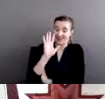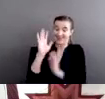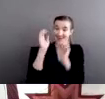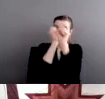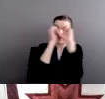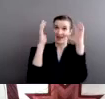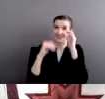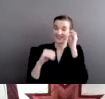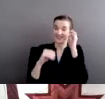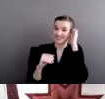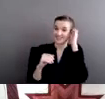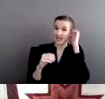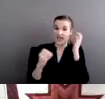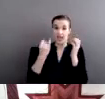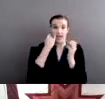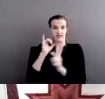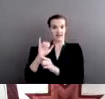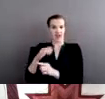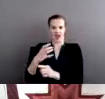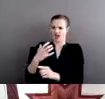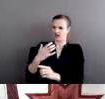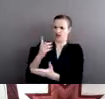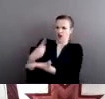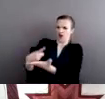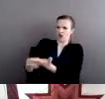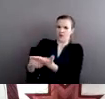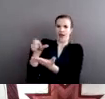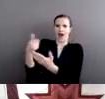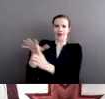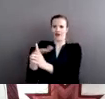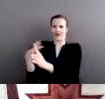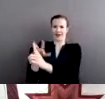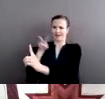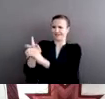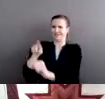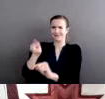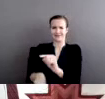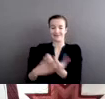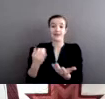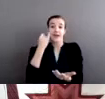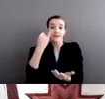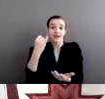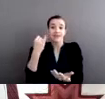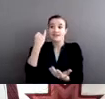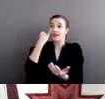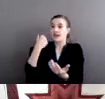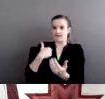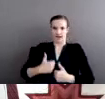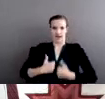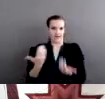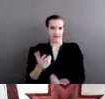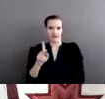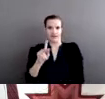in any other context. So for example, I'm in Kansas, let's say I travel to Idaho, and I